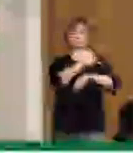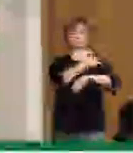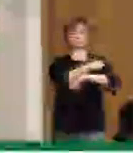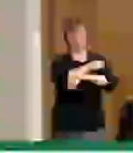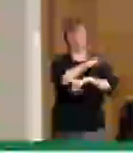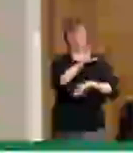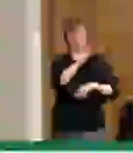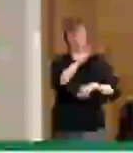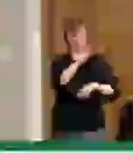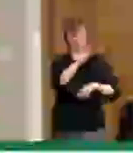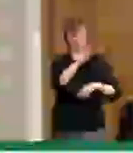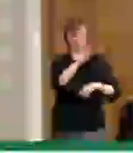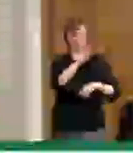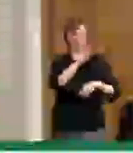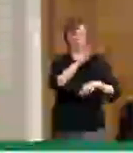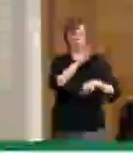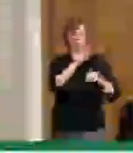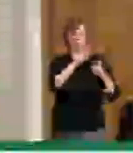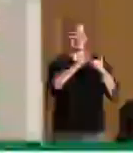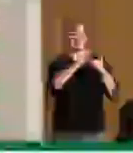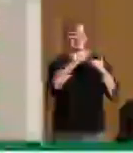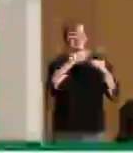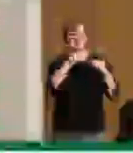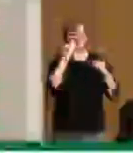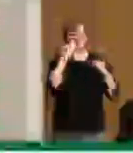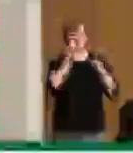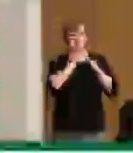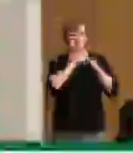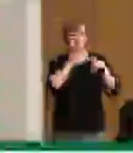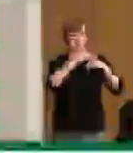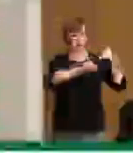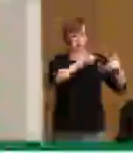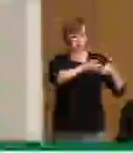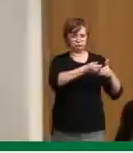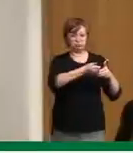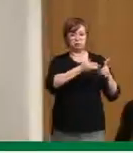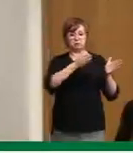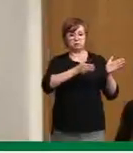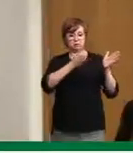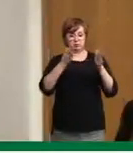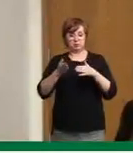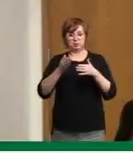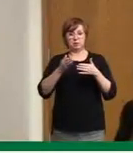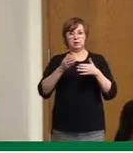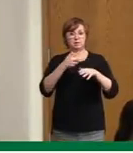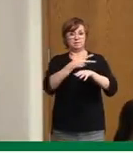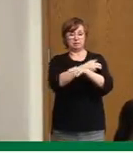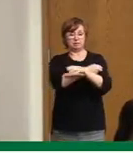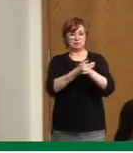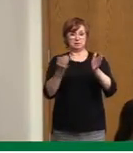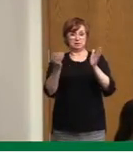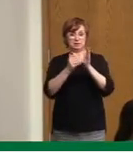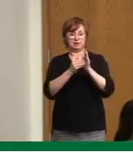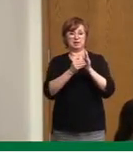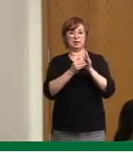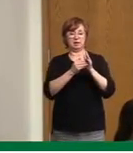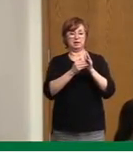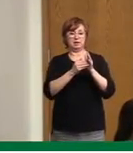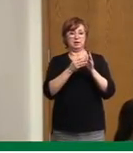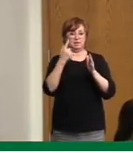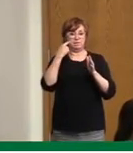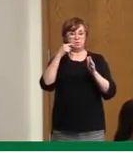So, you know, we are fully equipped to be able to manage as many vaccines as we get. And